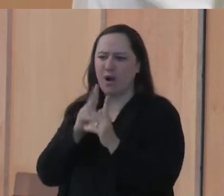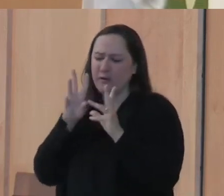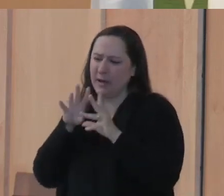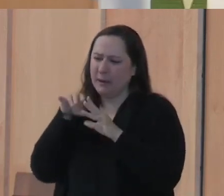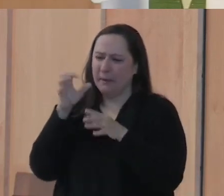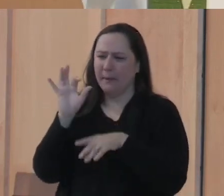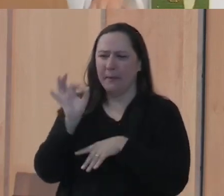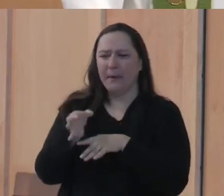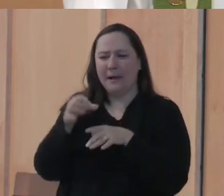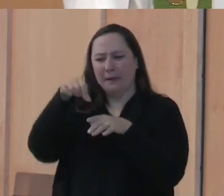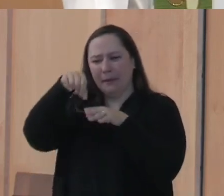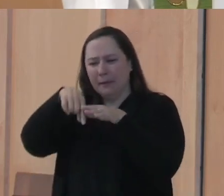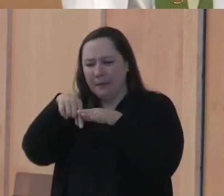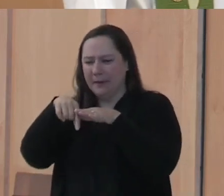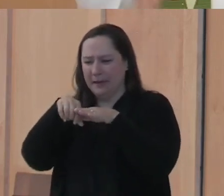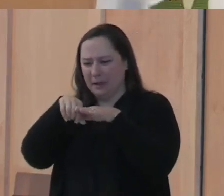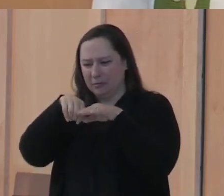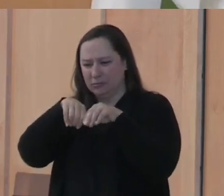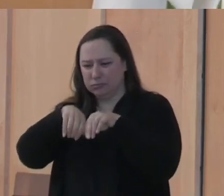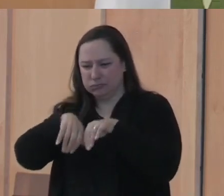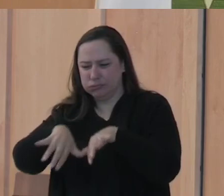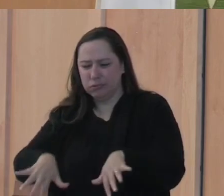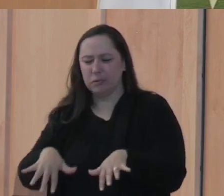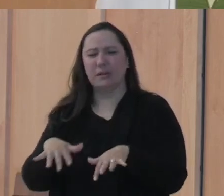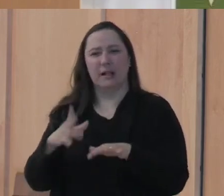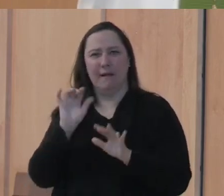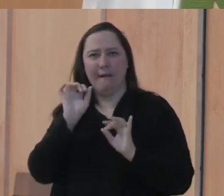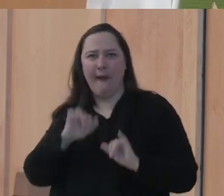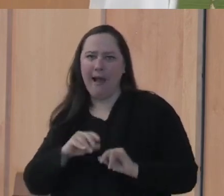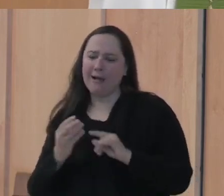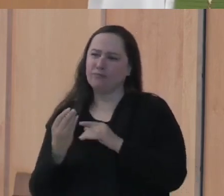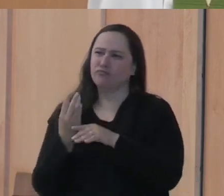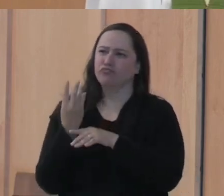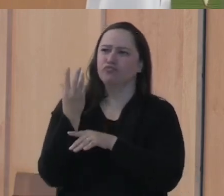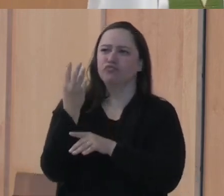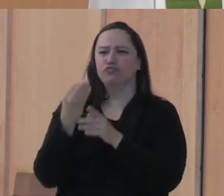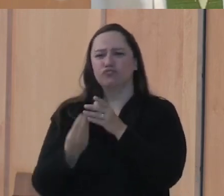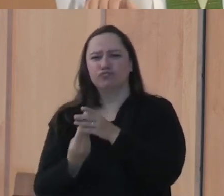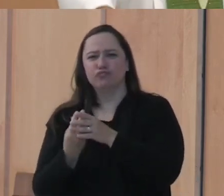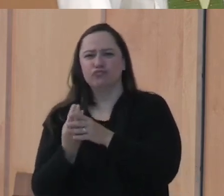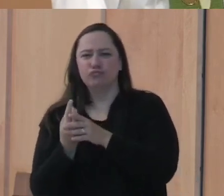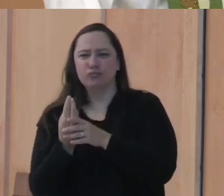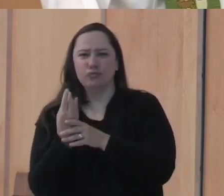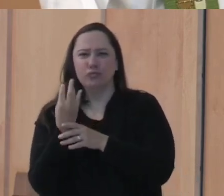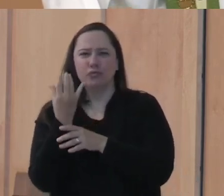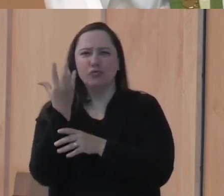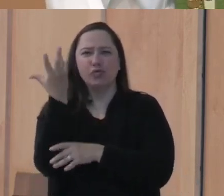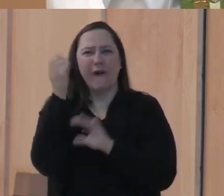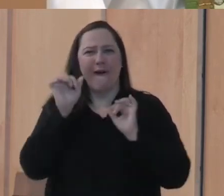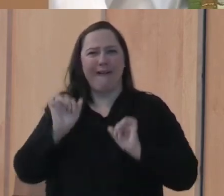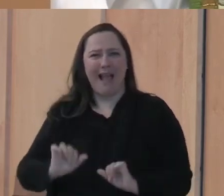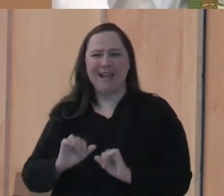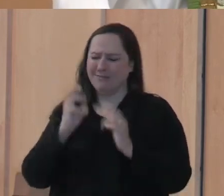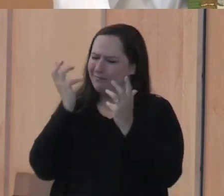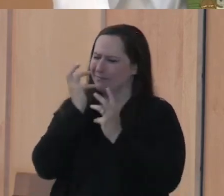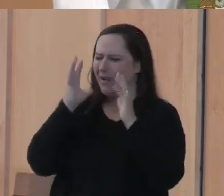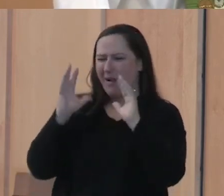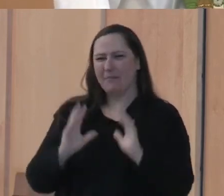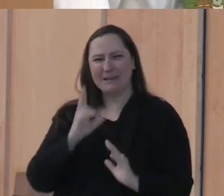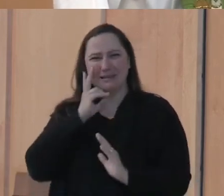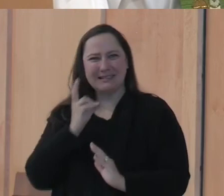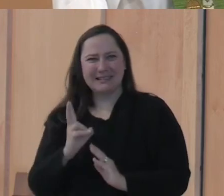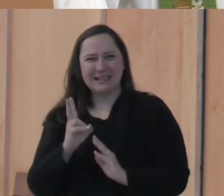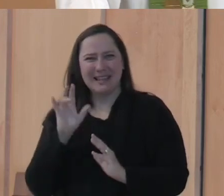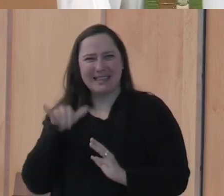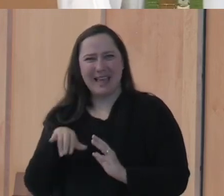nothing else is blocking it. It has the soil below. It has the air and the sunlight above. And how amazing it is to see a plant